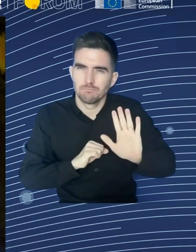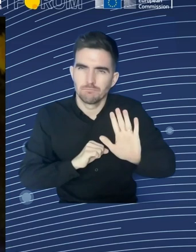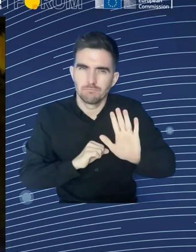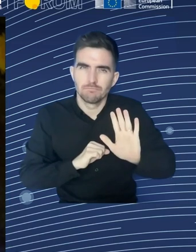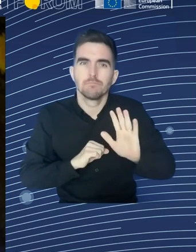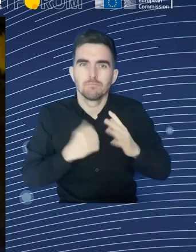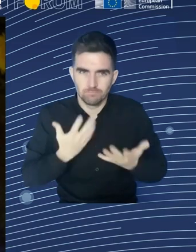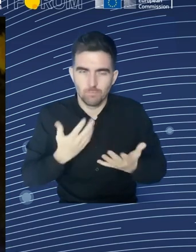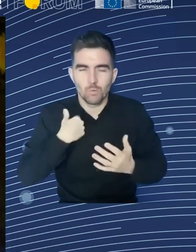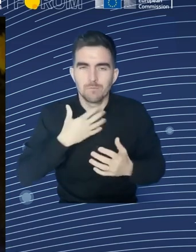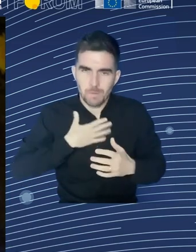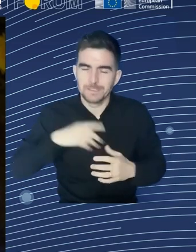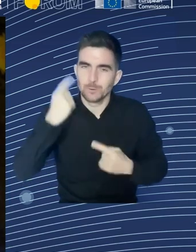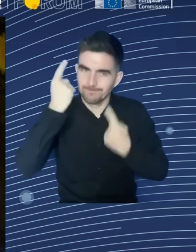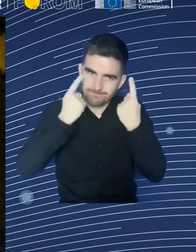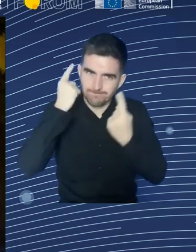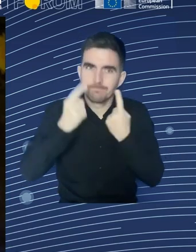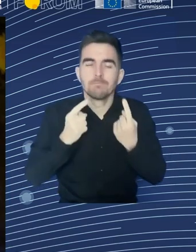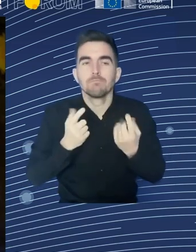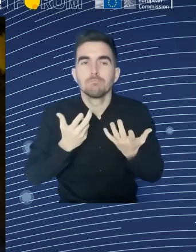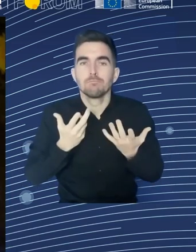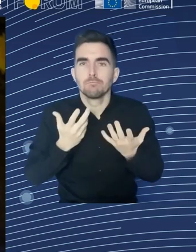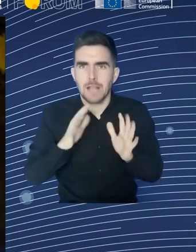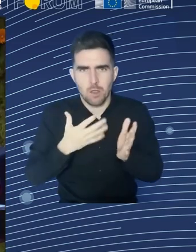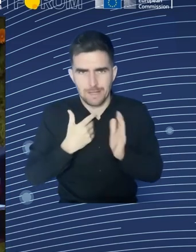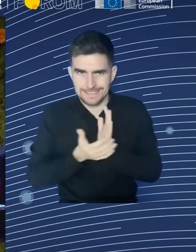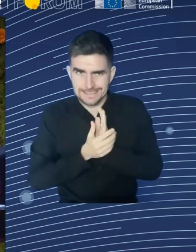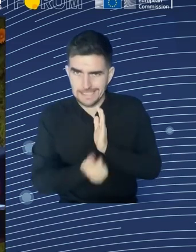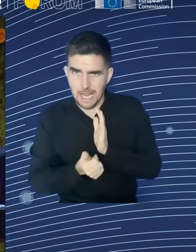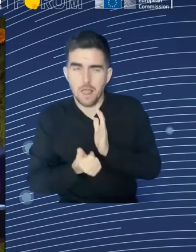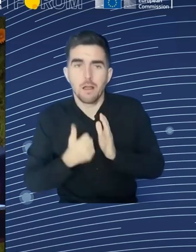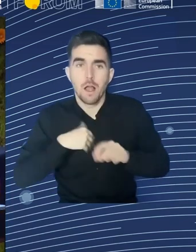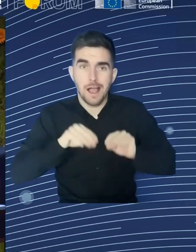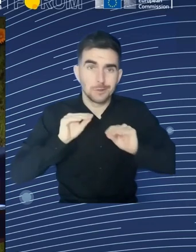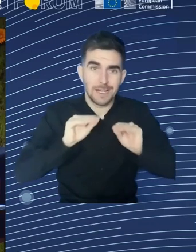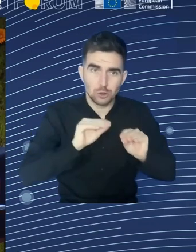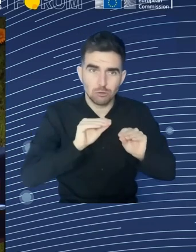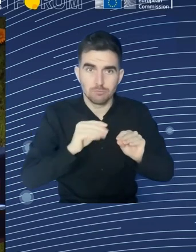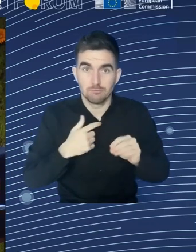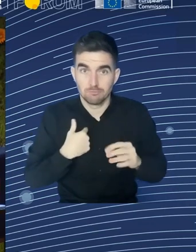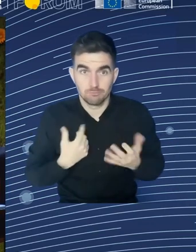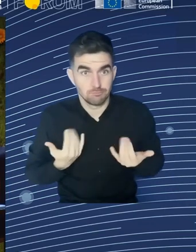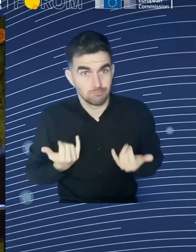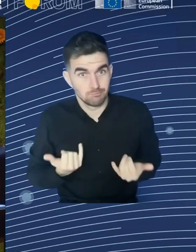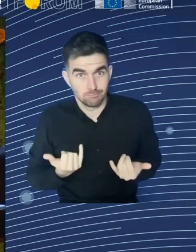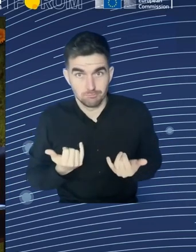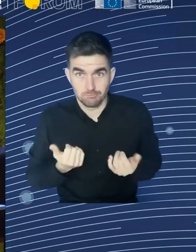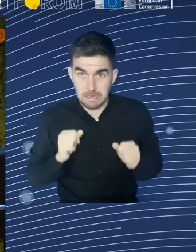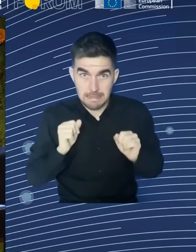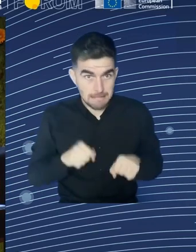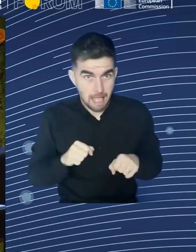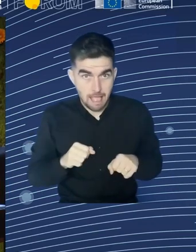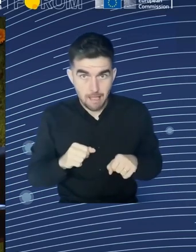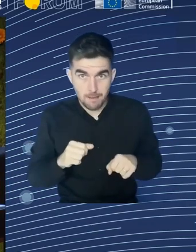invest in producing probably civil engineers, but people who will be